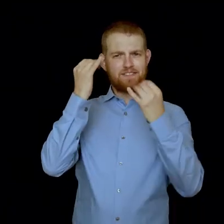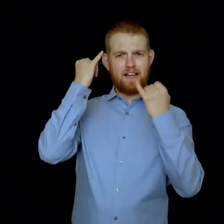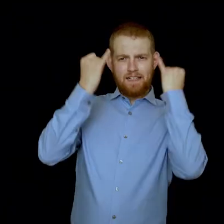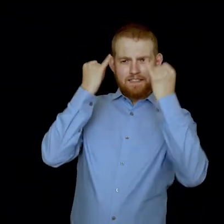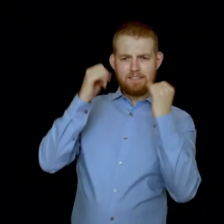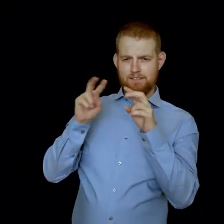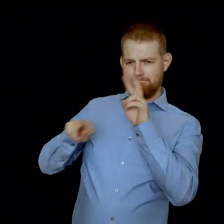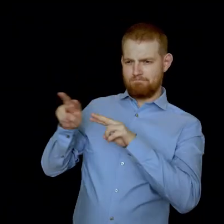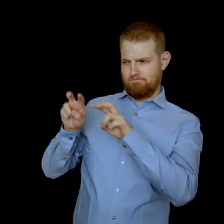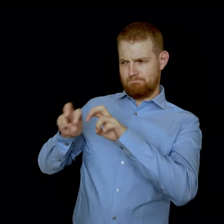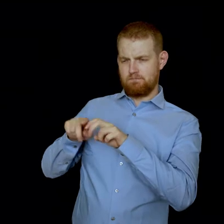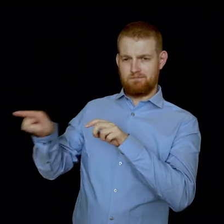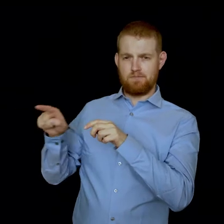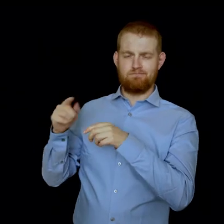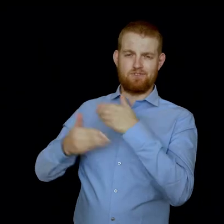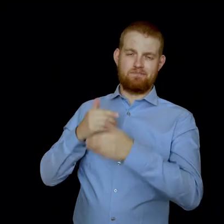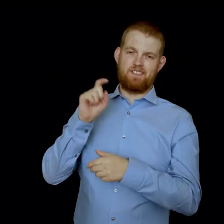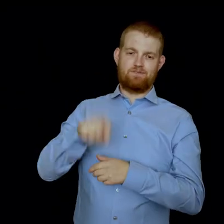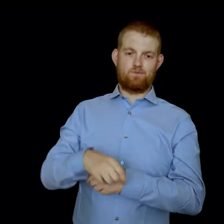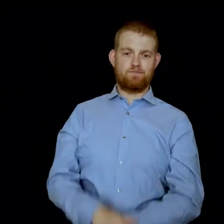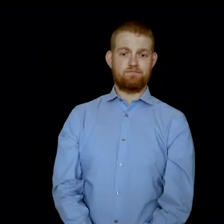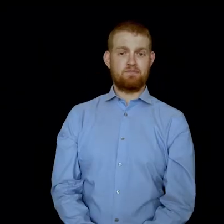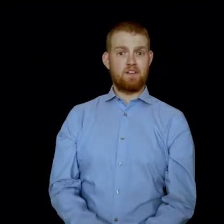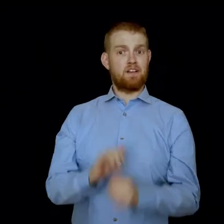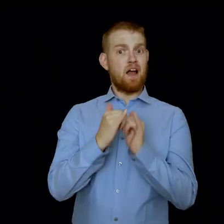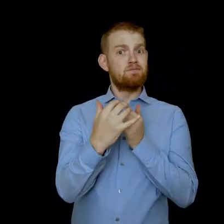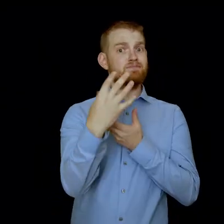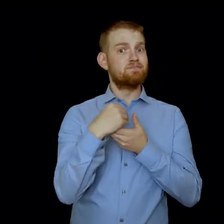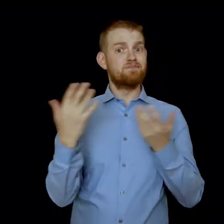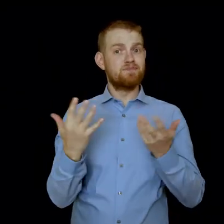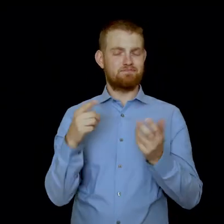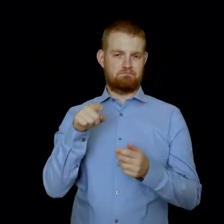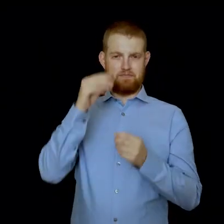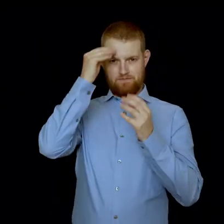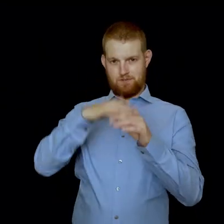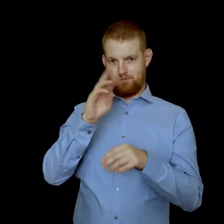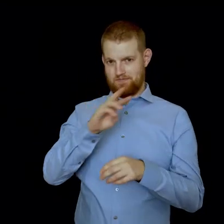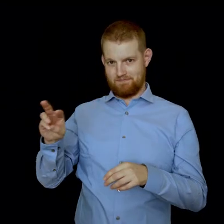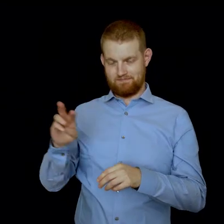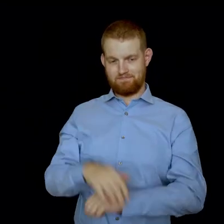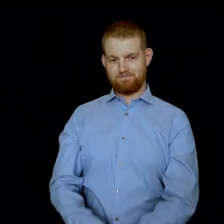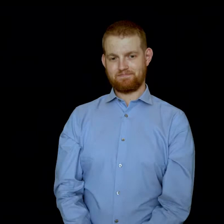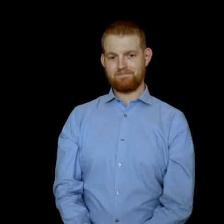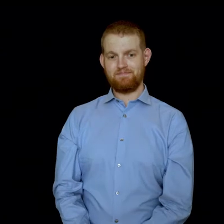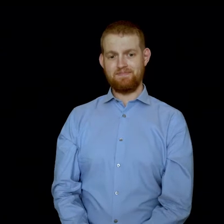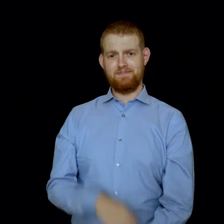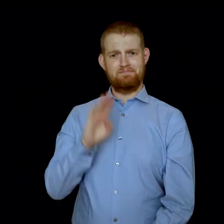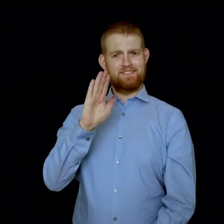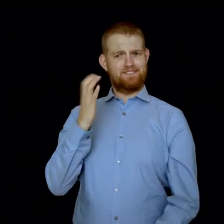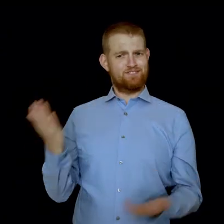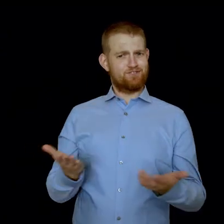We need your thoughts about this process. You'll find information about how to participate on this website. In British Columbia,